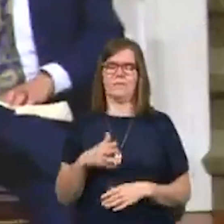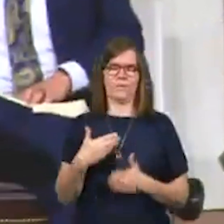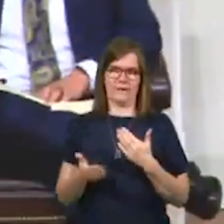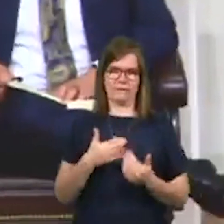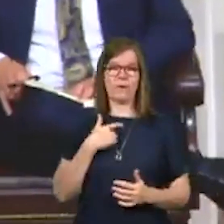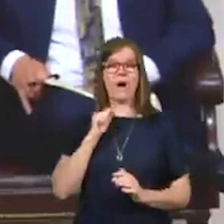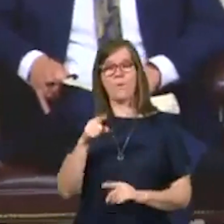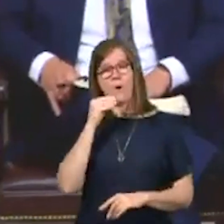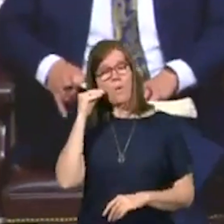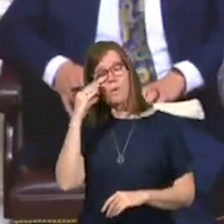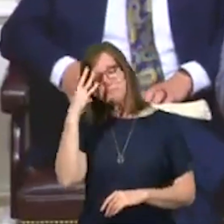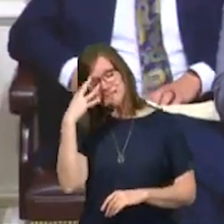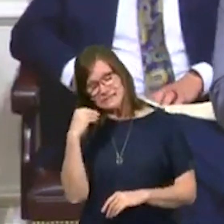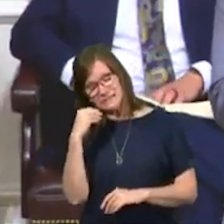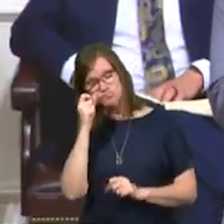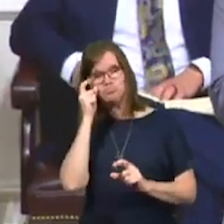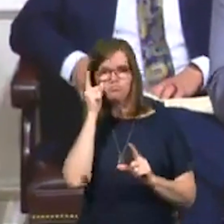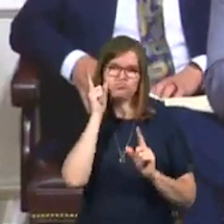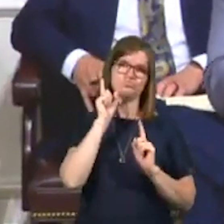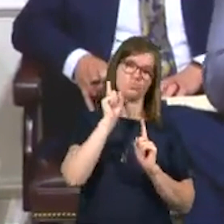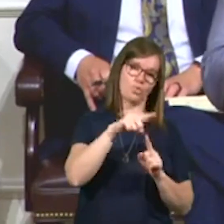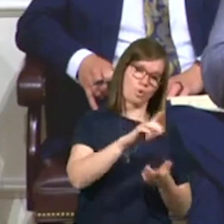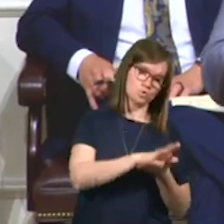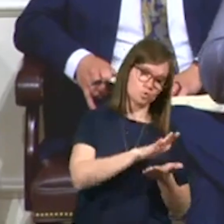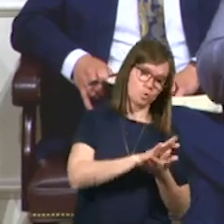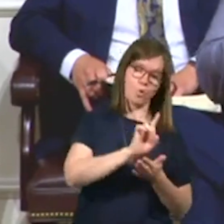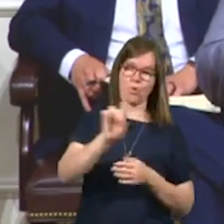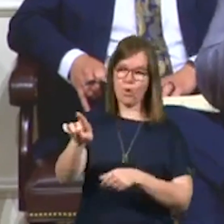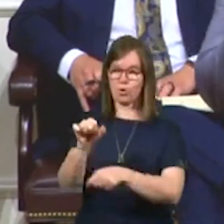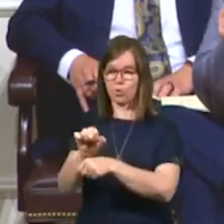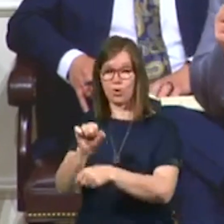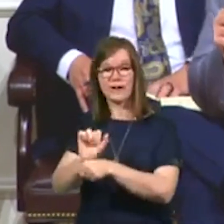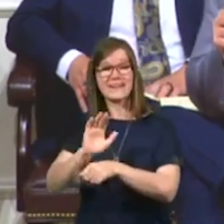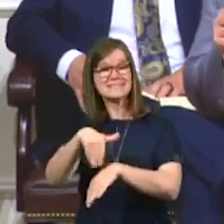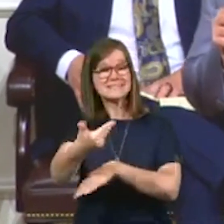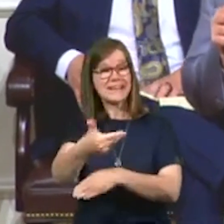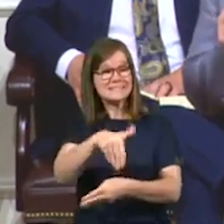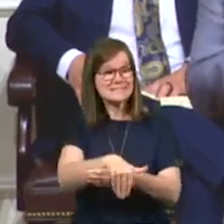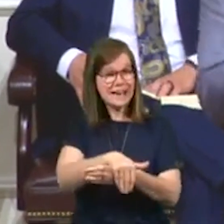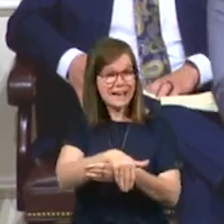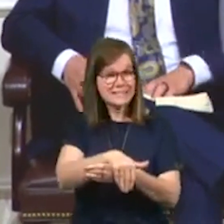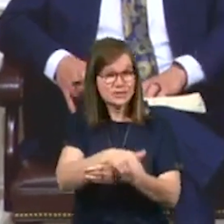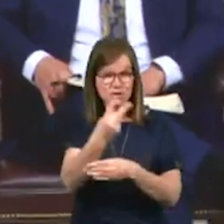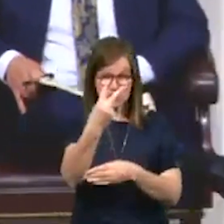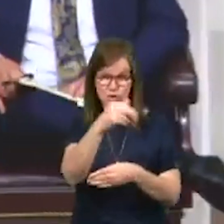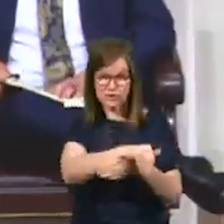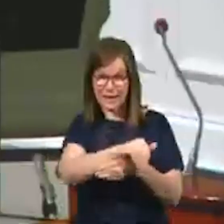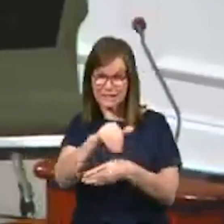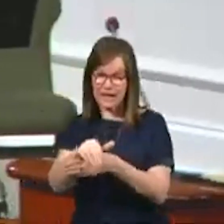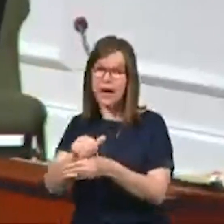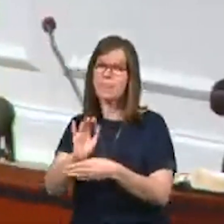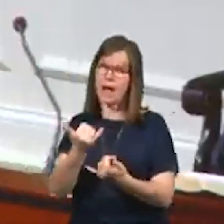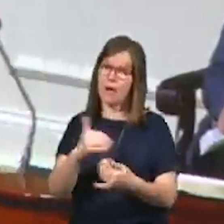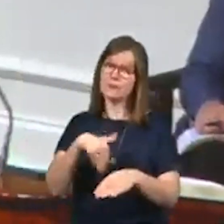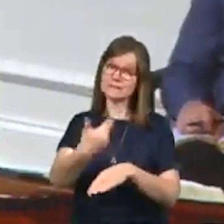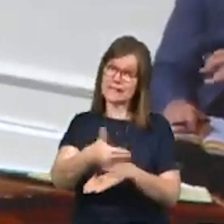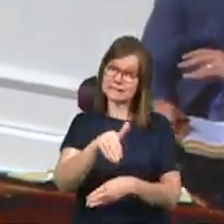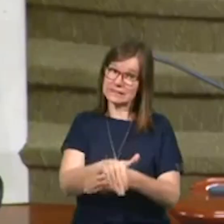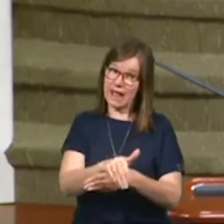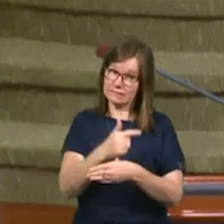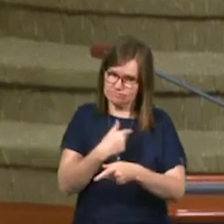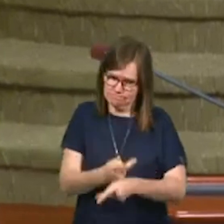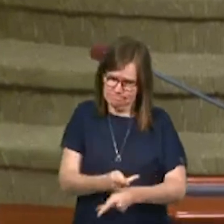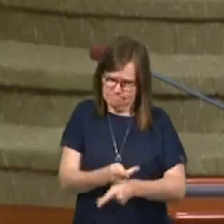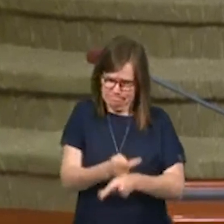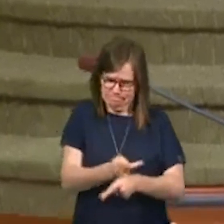Went home, went to sleep, went to school the next day, went to work the next night on the way home from work. Two nights in a row. Now, the next night, I am watching,